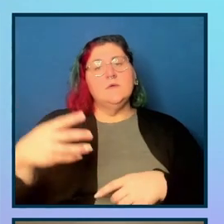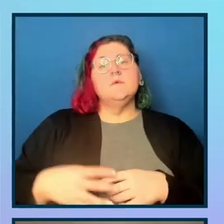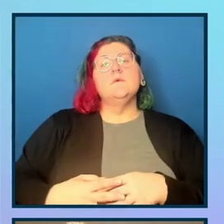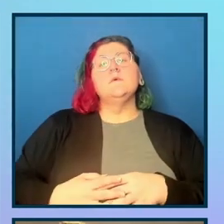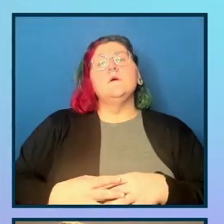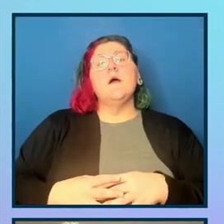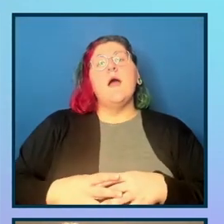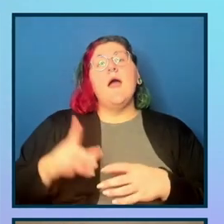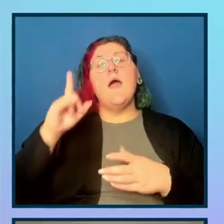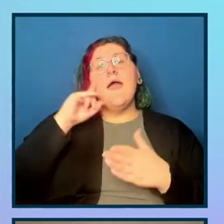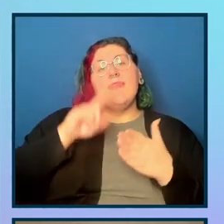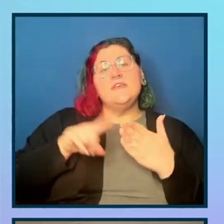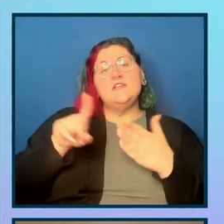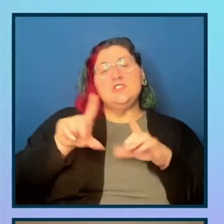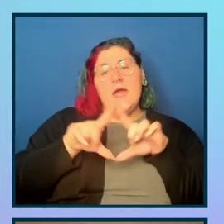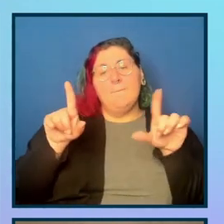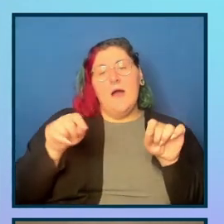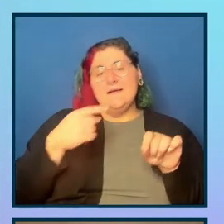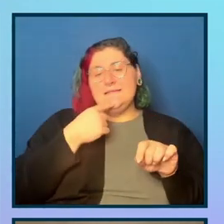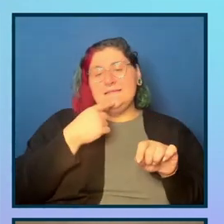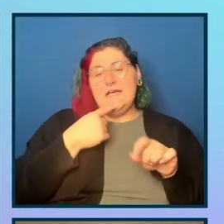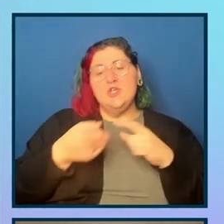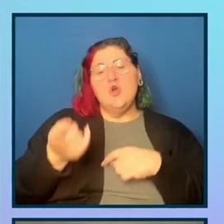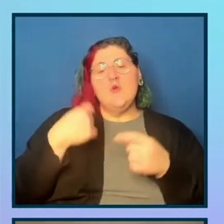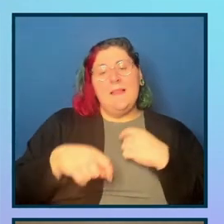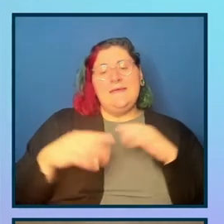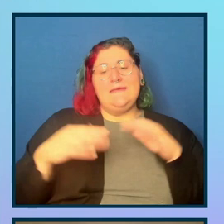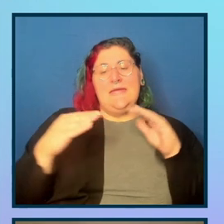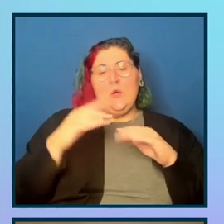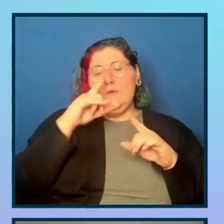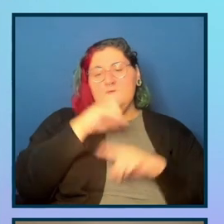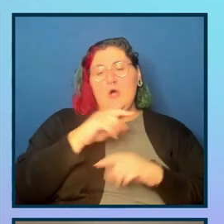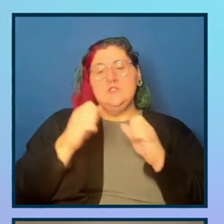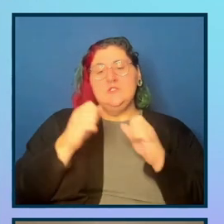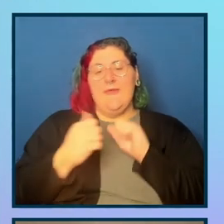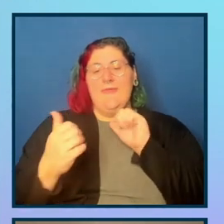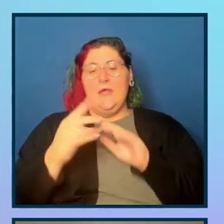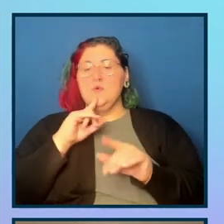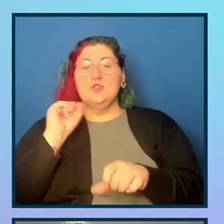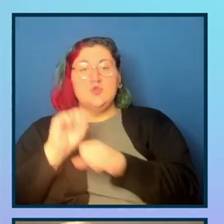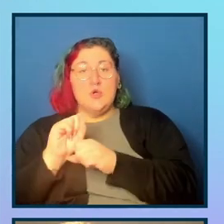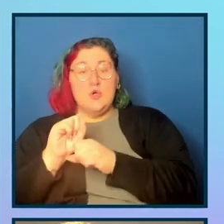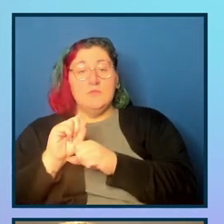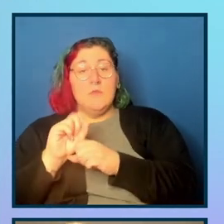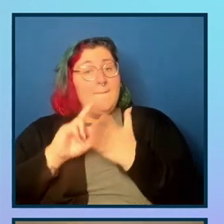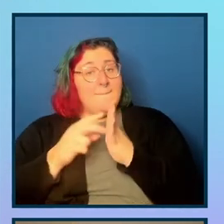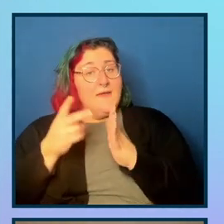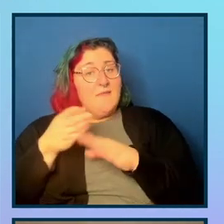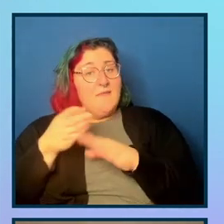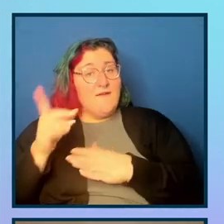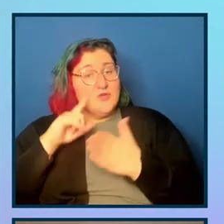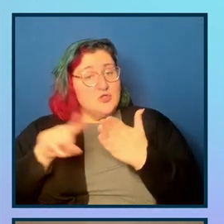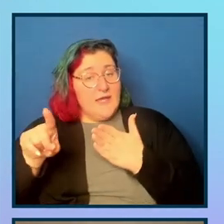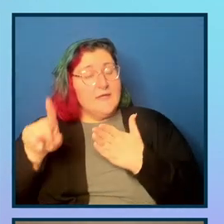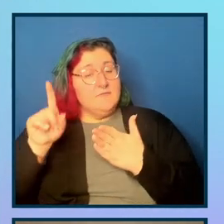actually says replace ARIA checked with, uh, equals false with RHA checked equals true. So it's saying, Hey, when it's checked, you need to convey that check state. I think